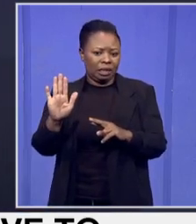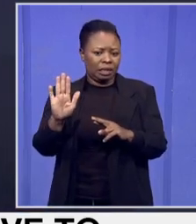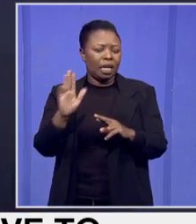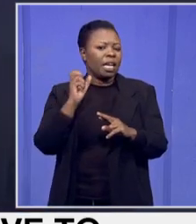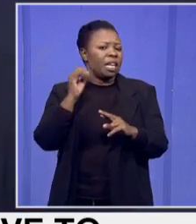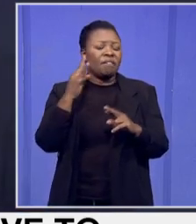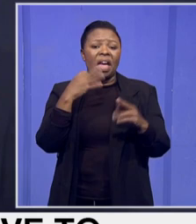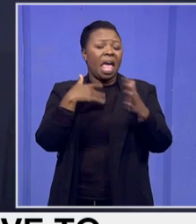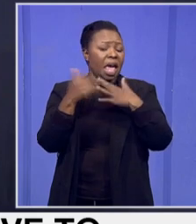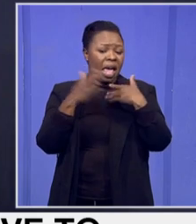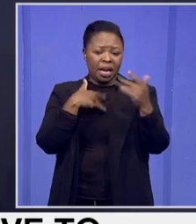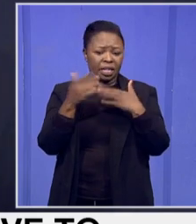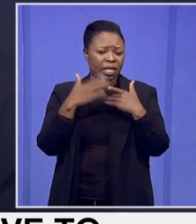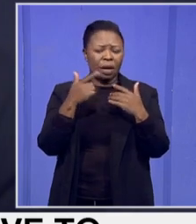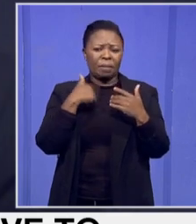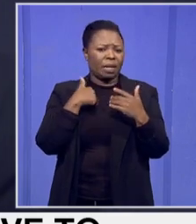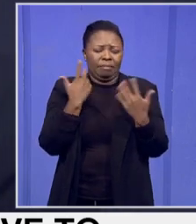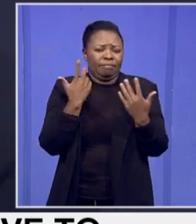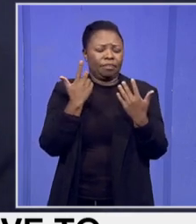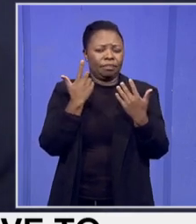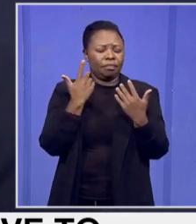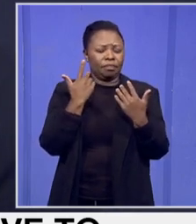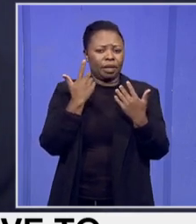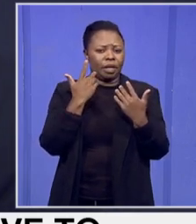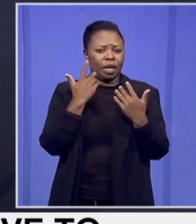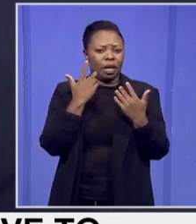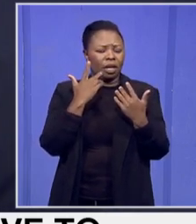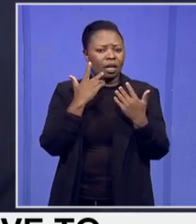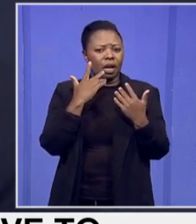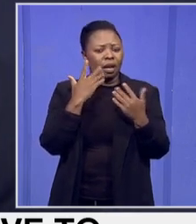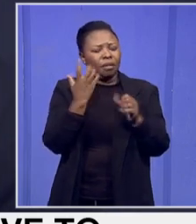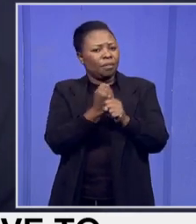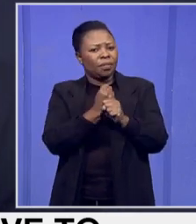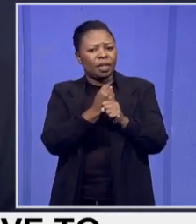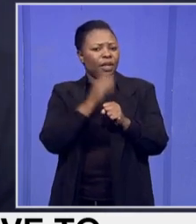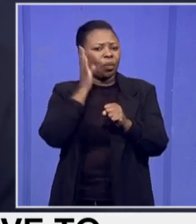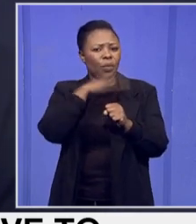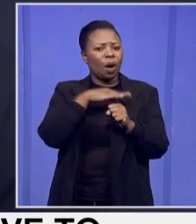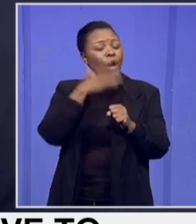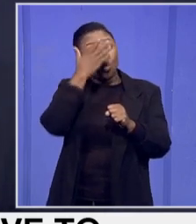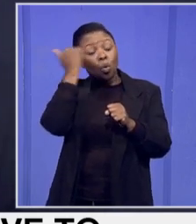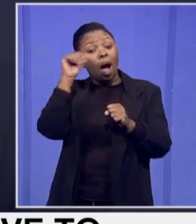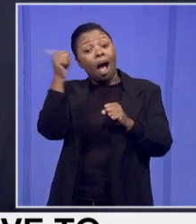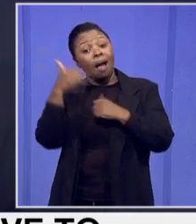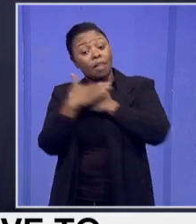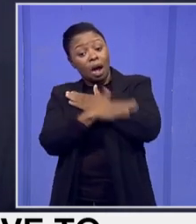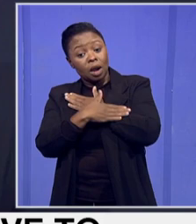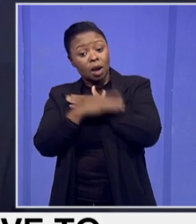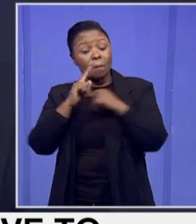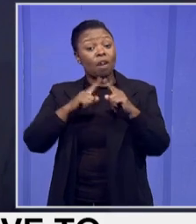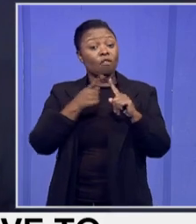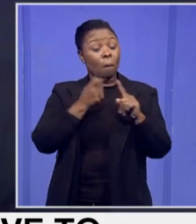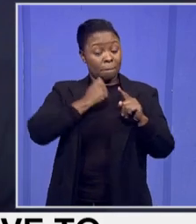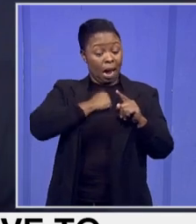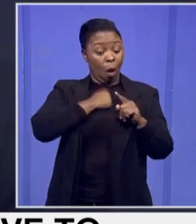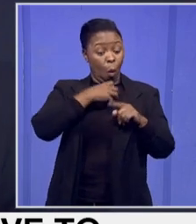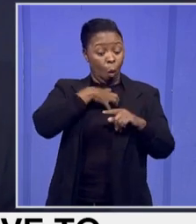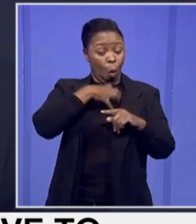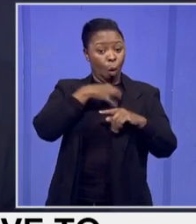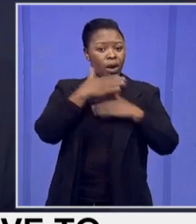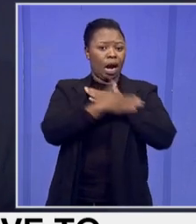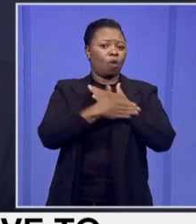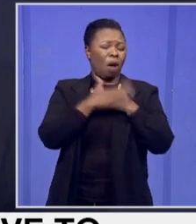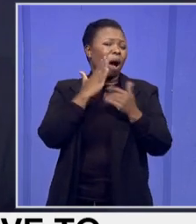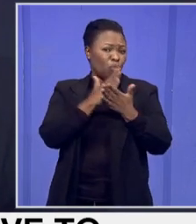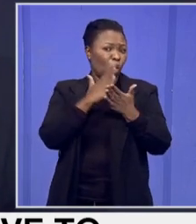sense, I don't get that sense, you know, I don't know enough about other countries, but from my own country, and I'm sure also for South